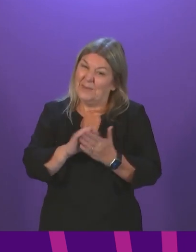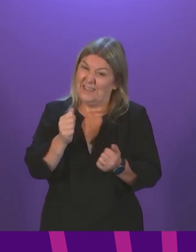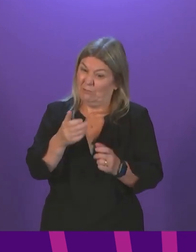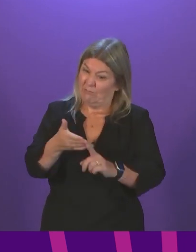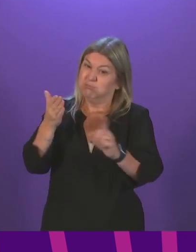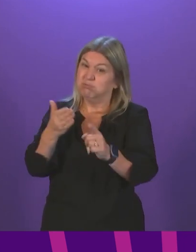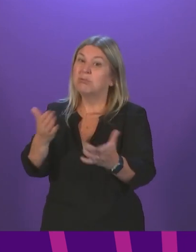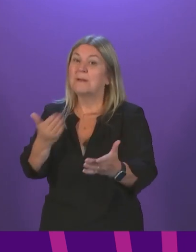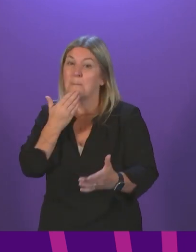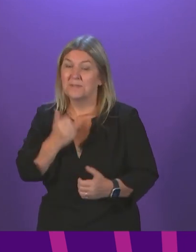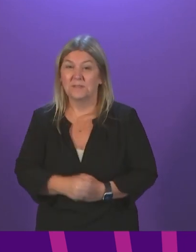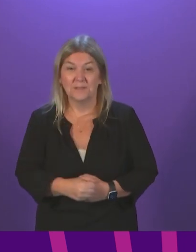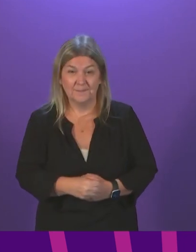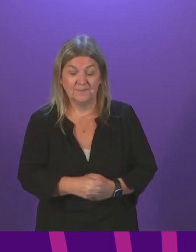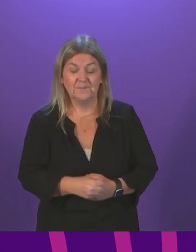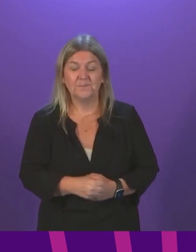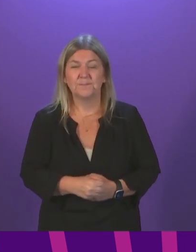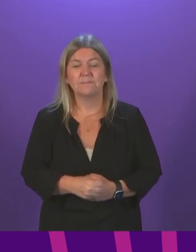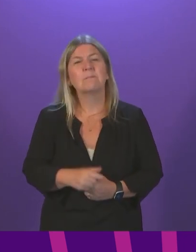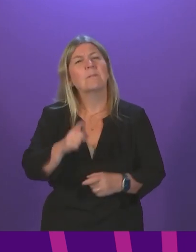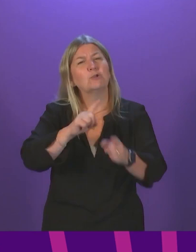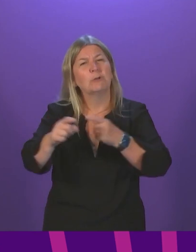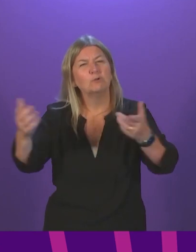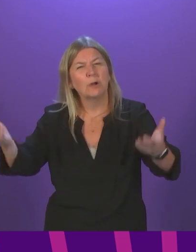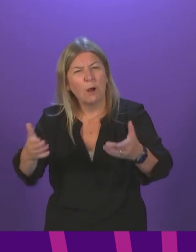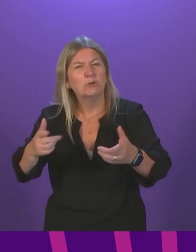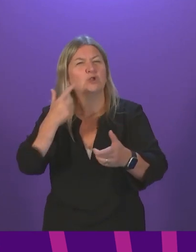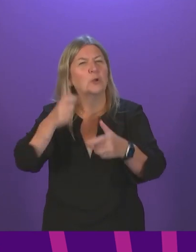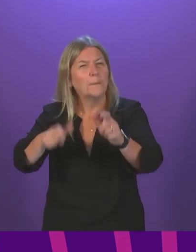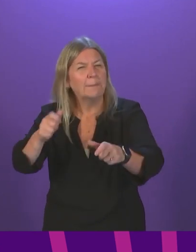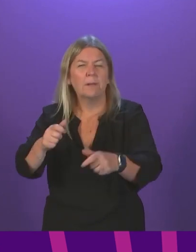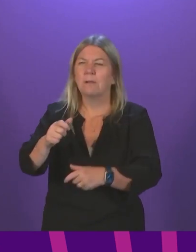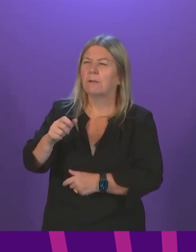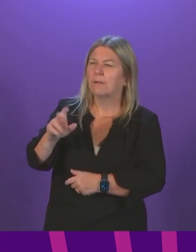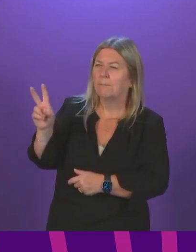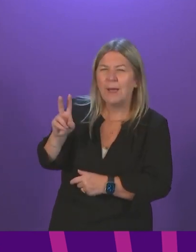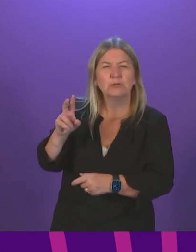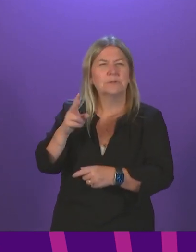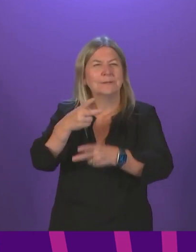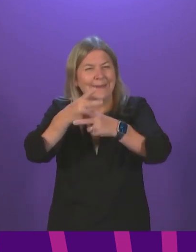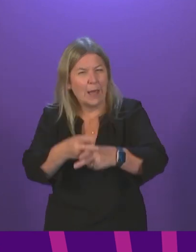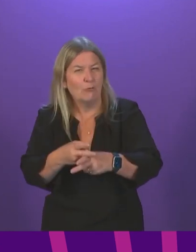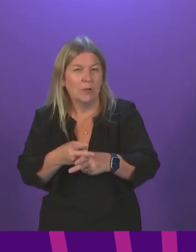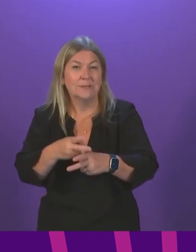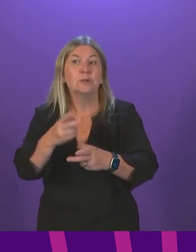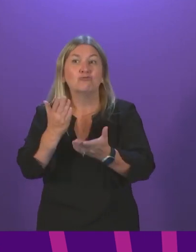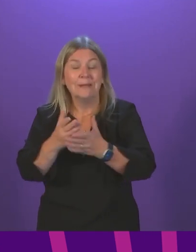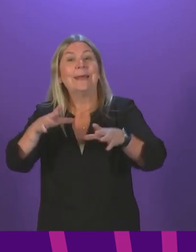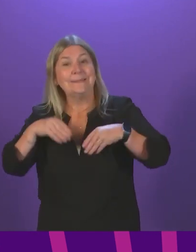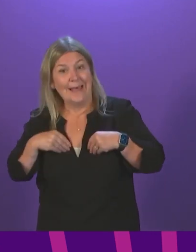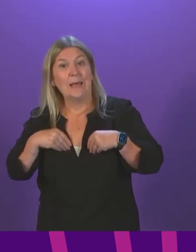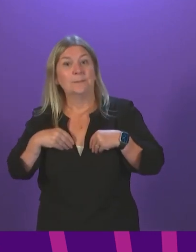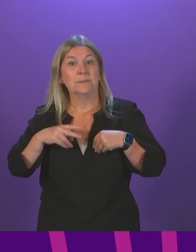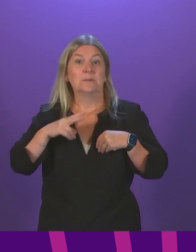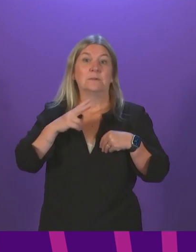to encourage all young people and to encourage parents and carers to take up the opportunity of LFD testing twice a week.